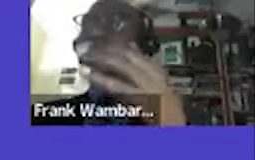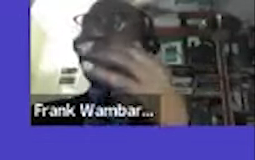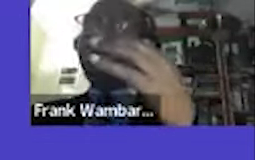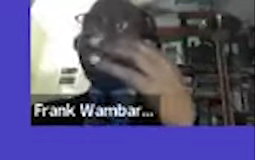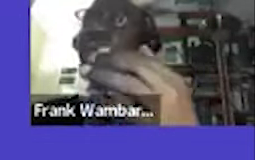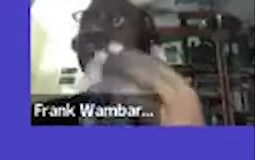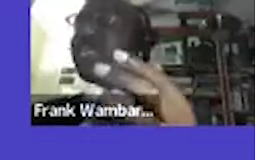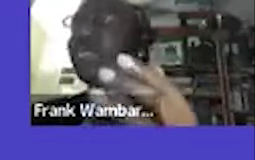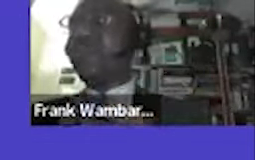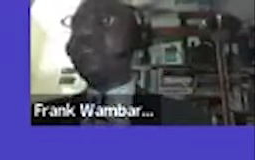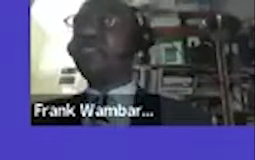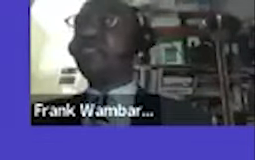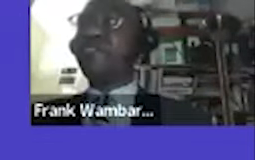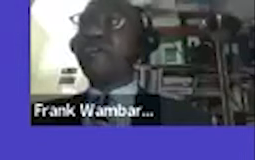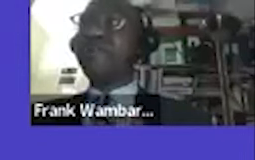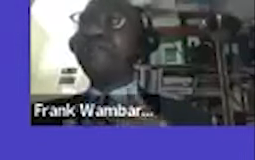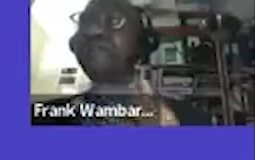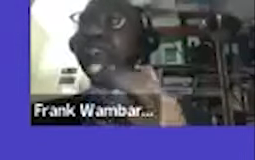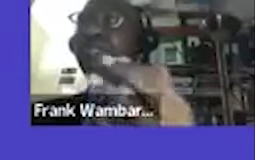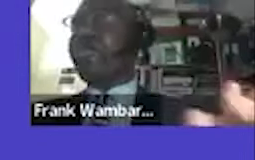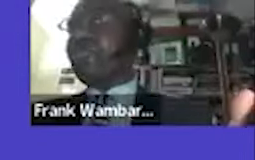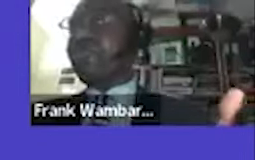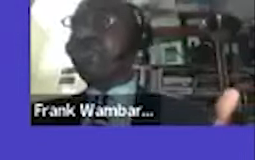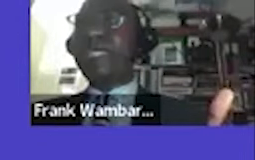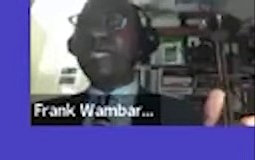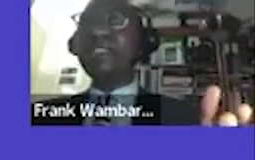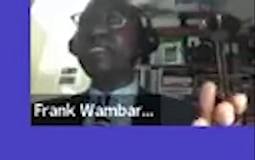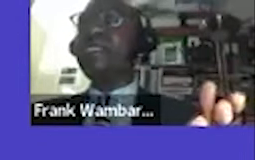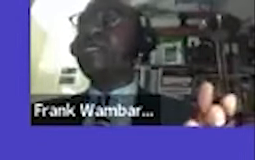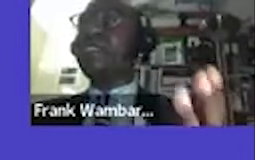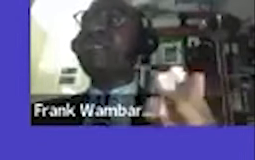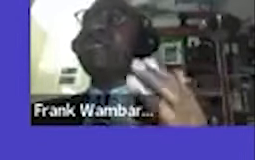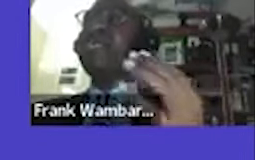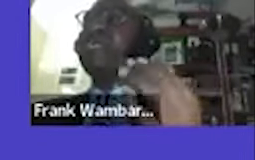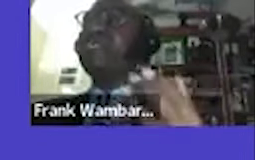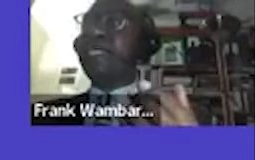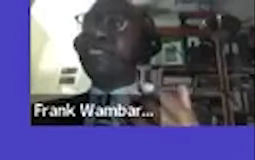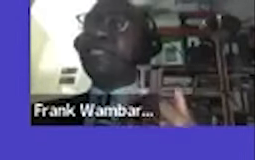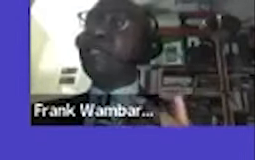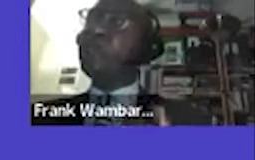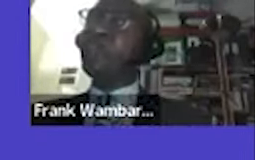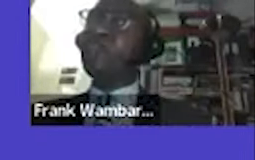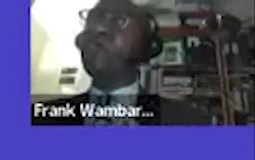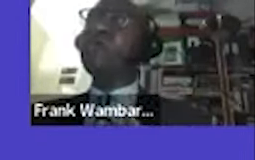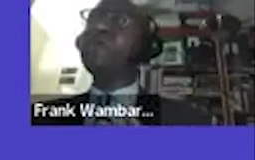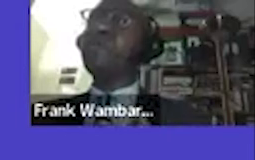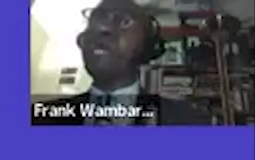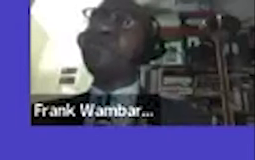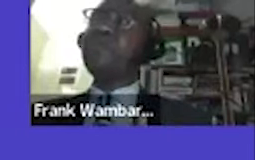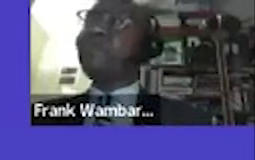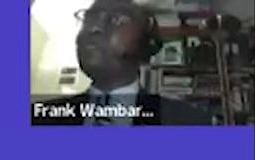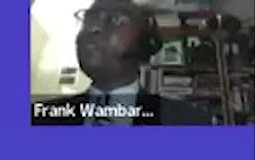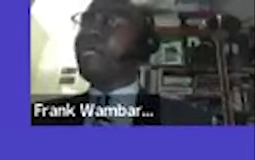uh you know to take advantage of um vulnerable kenyans somebody can be charged in the court of law